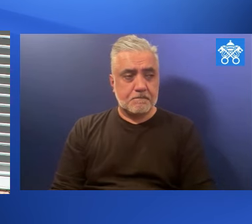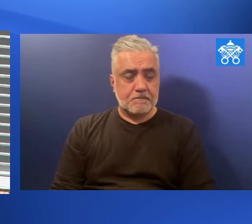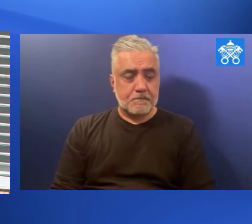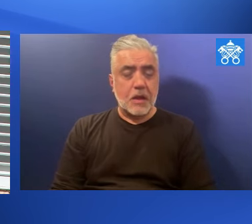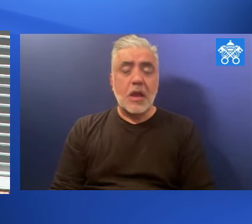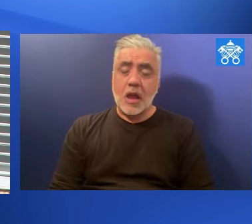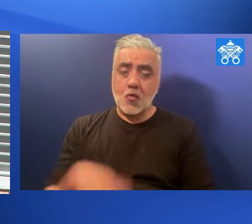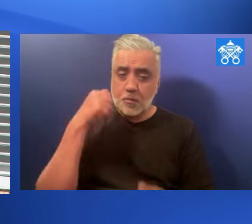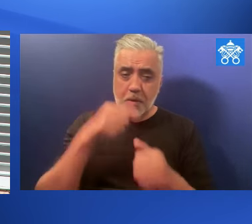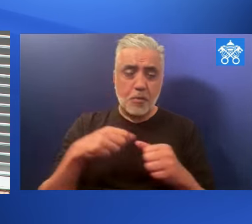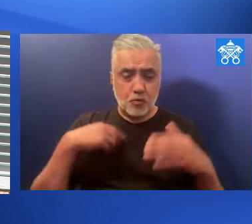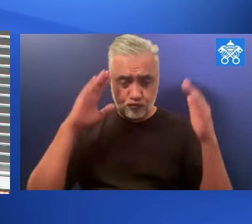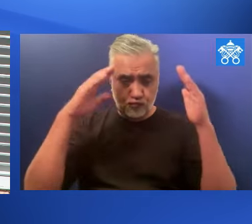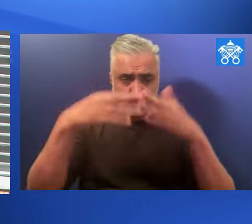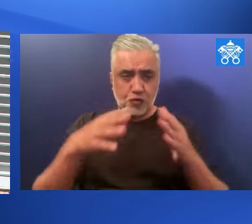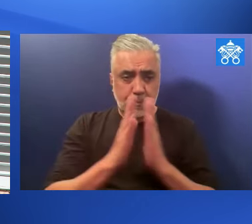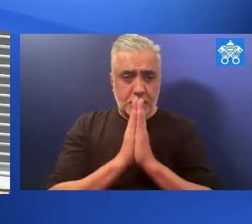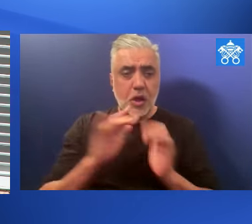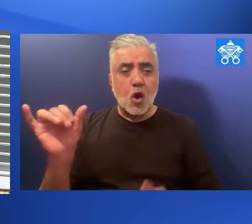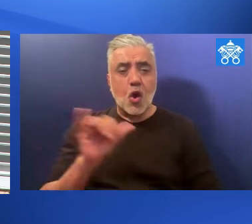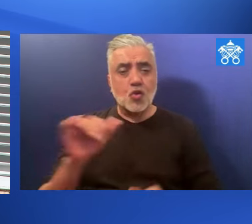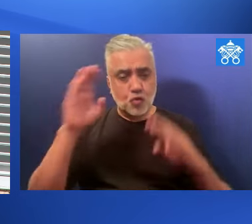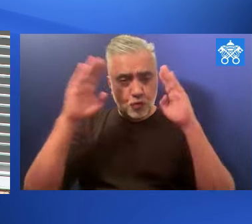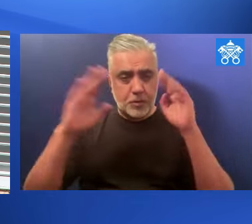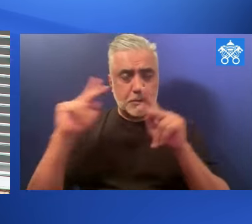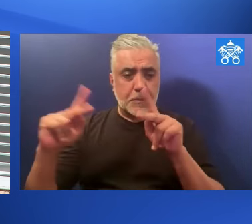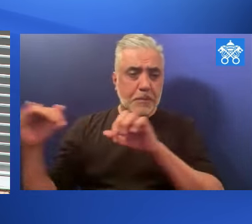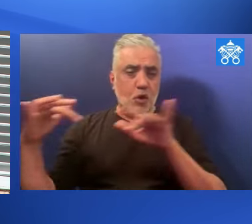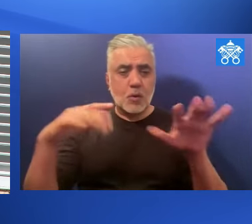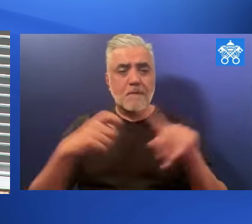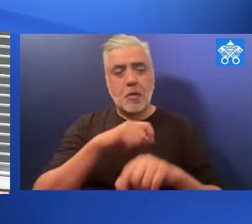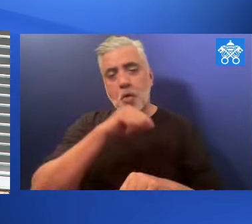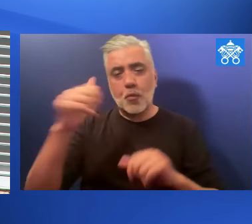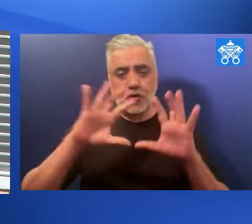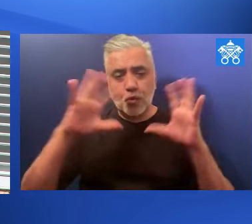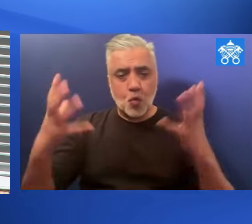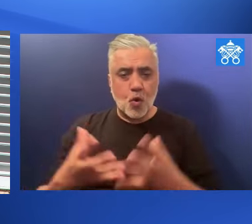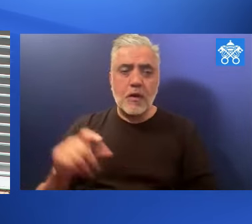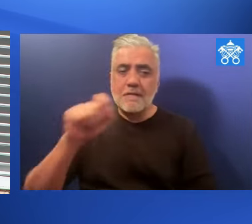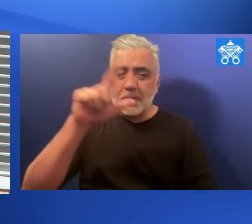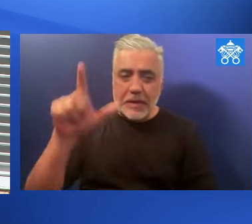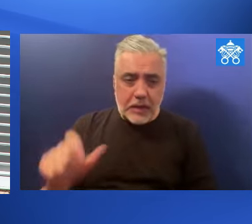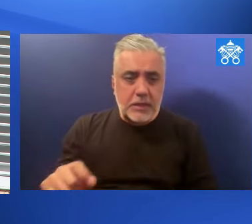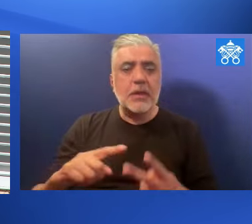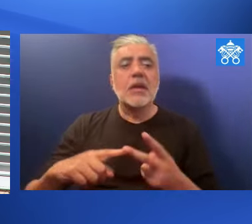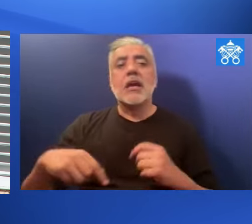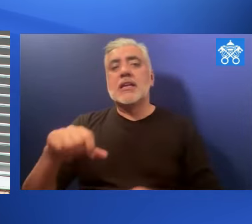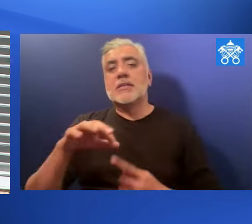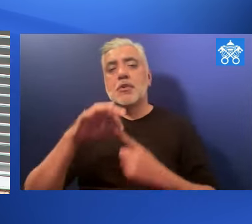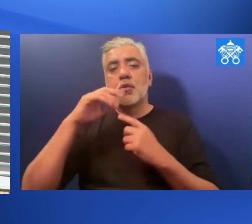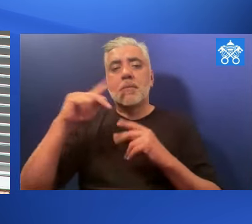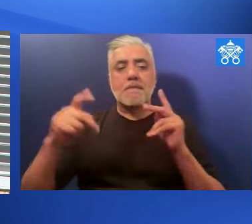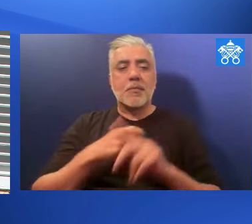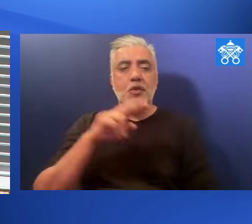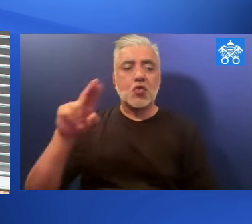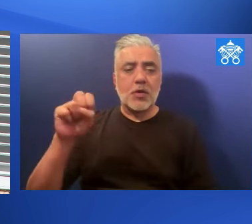And remember, let us dedicate our hearts entirely to peace. I also greet the pilgrims from other parts of the